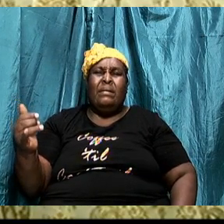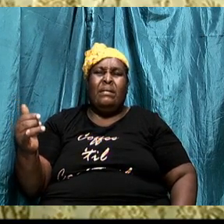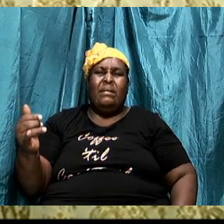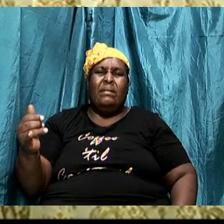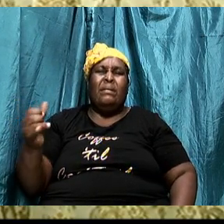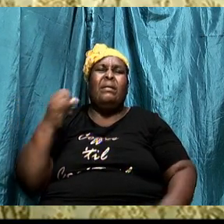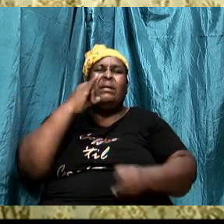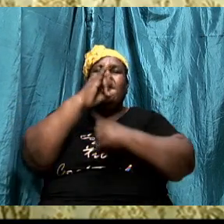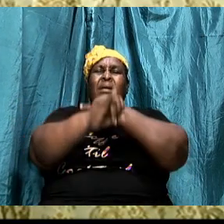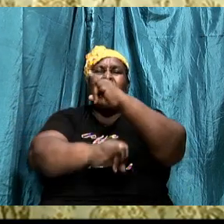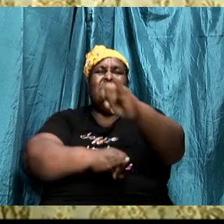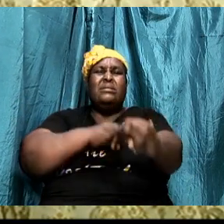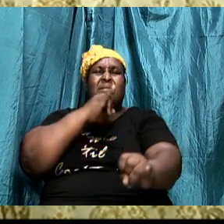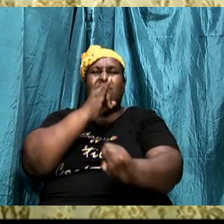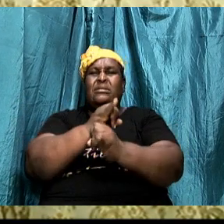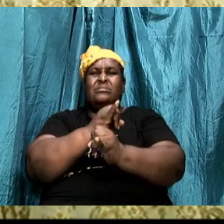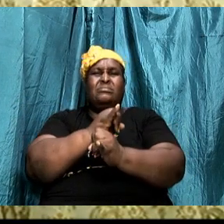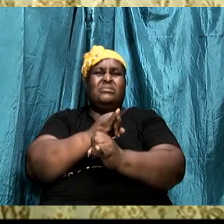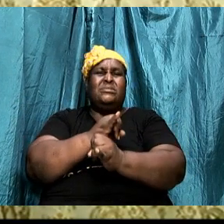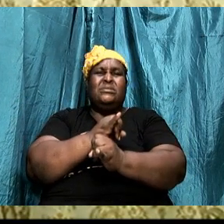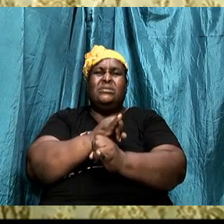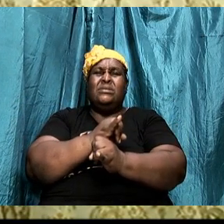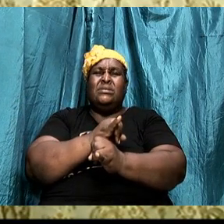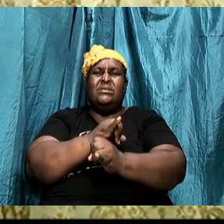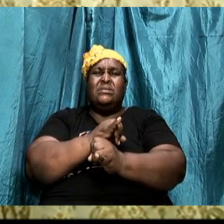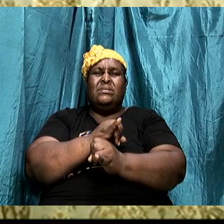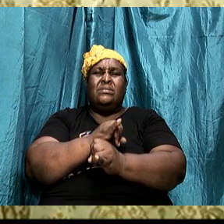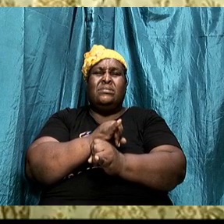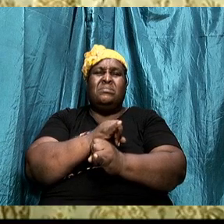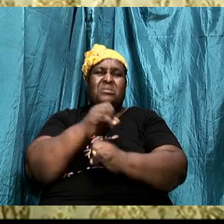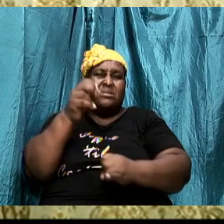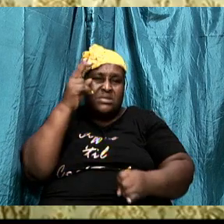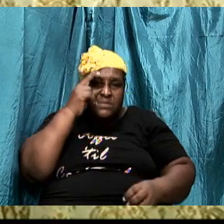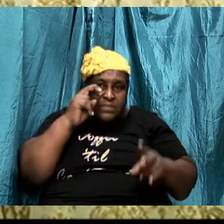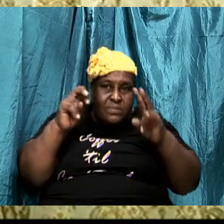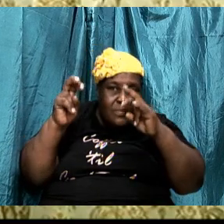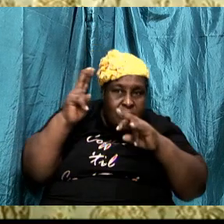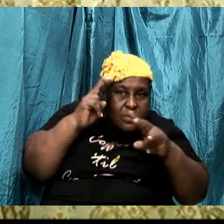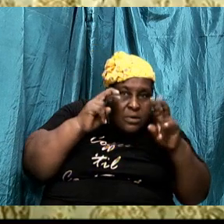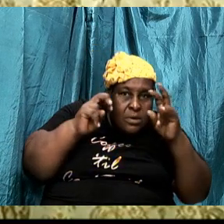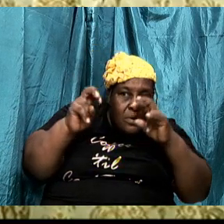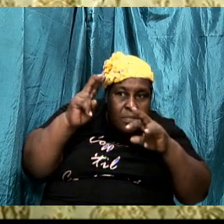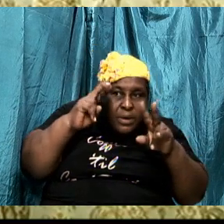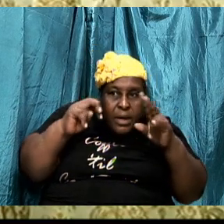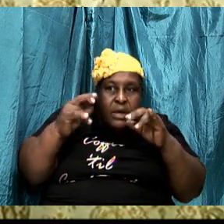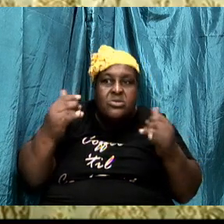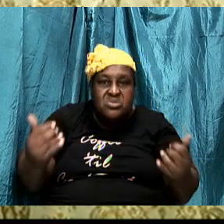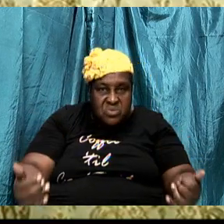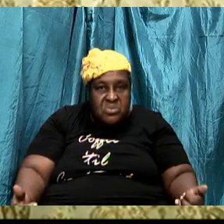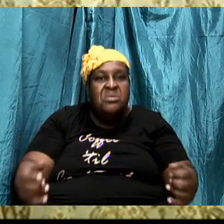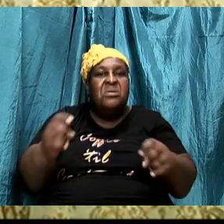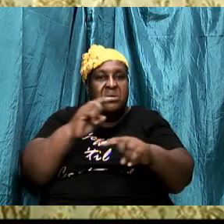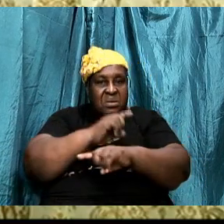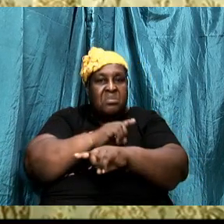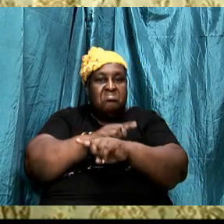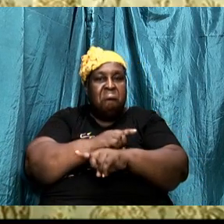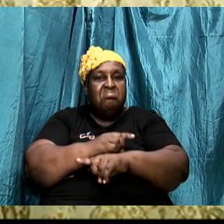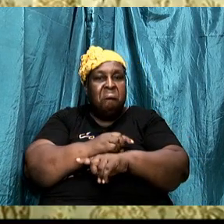internationally and if you don't know that there are spies even today I want to tell you that there are spies